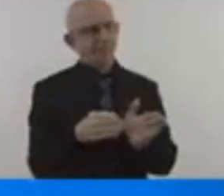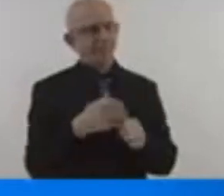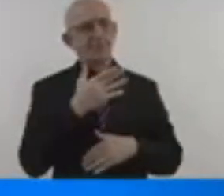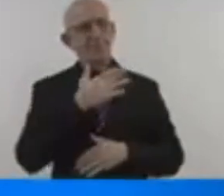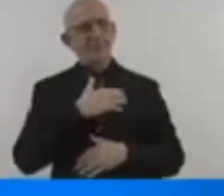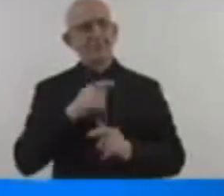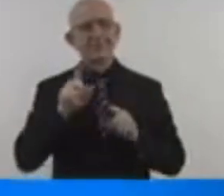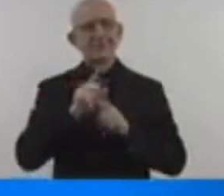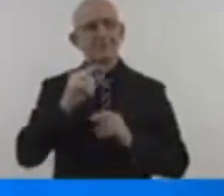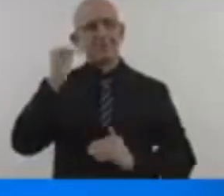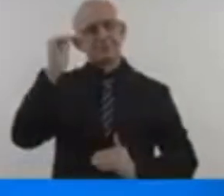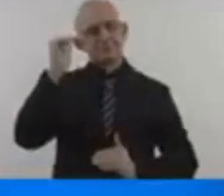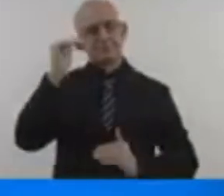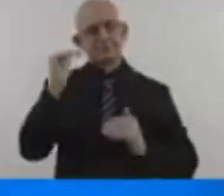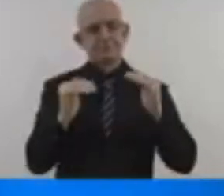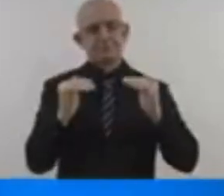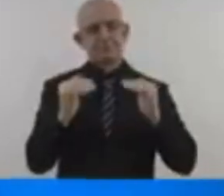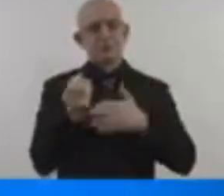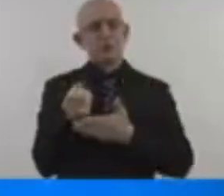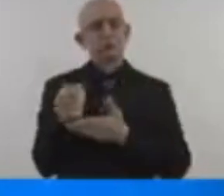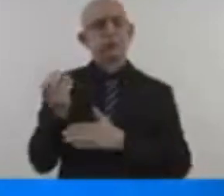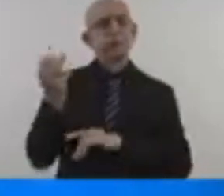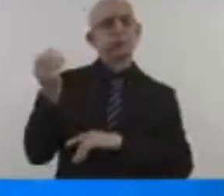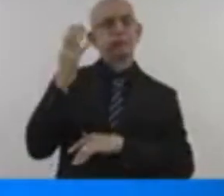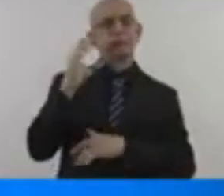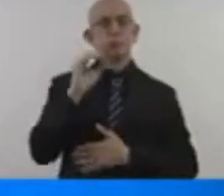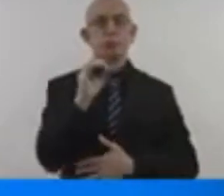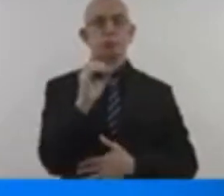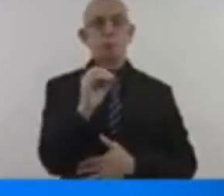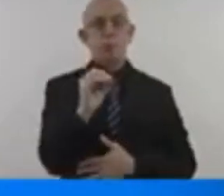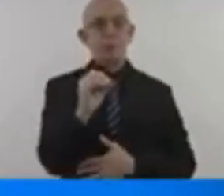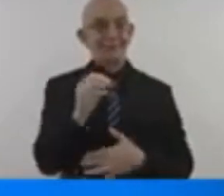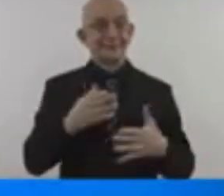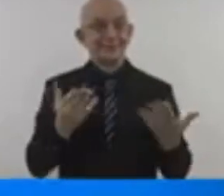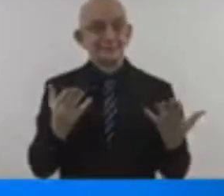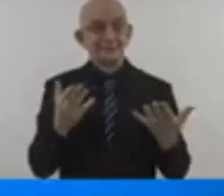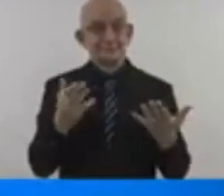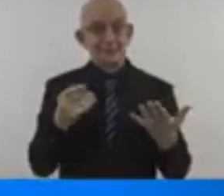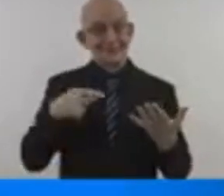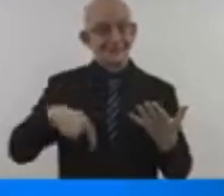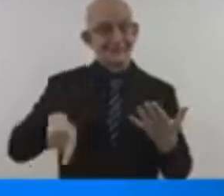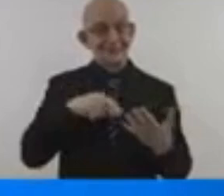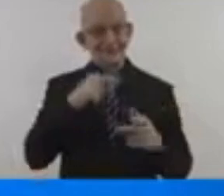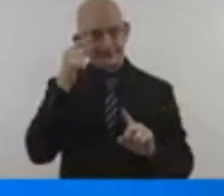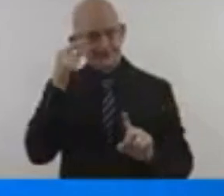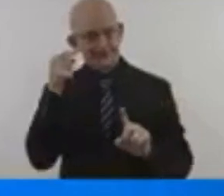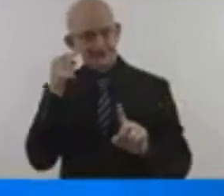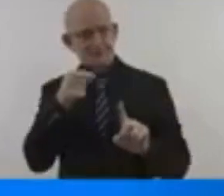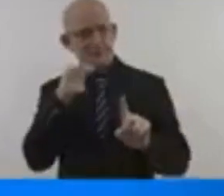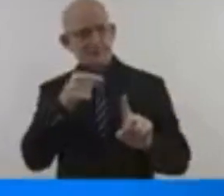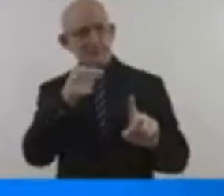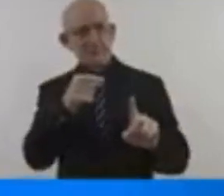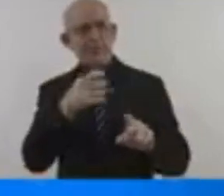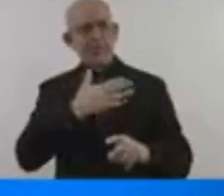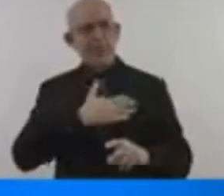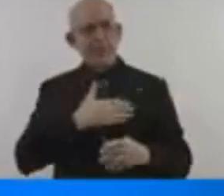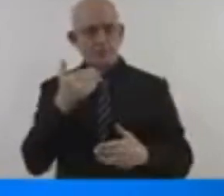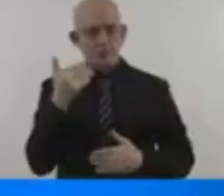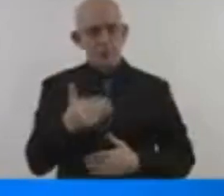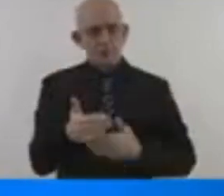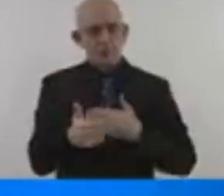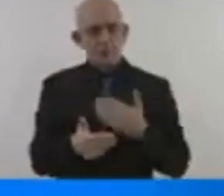next round of economy-wide National Climate Action Plans, or NDCs, with 1.5 degree limits.